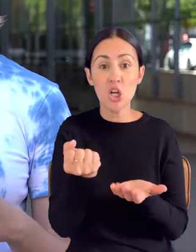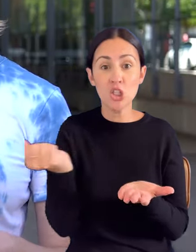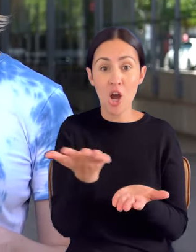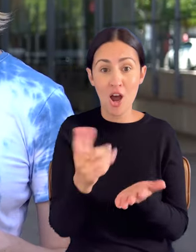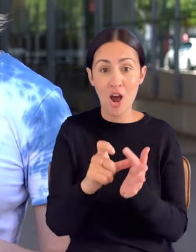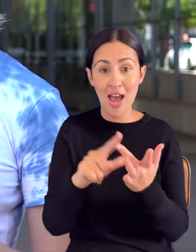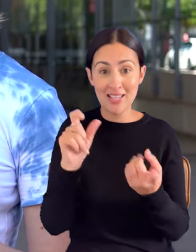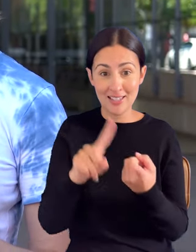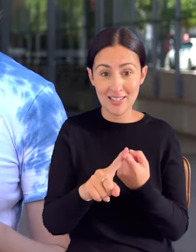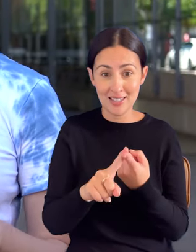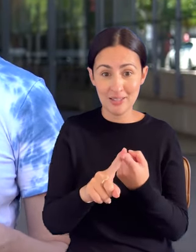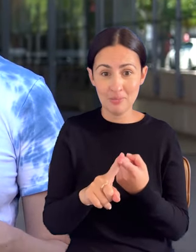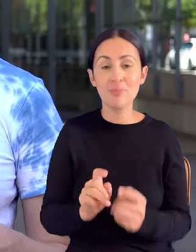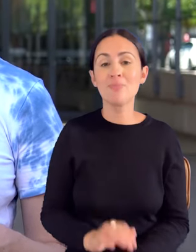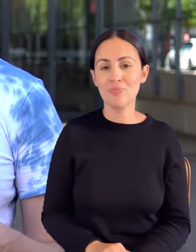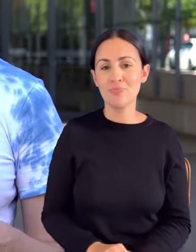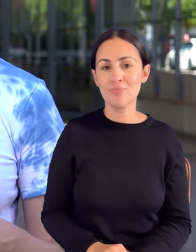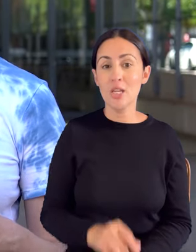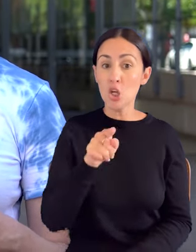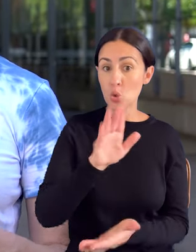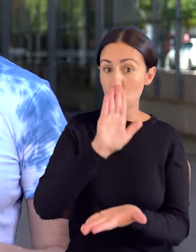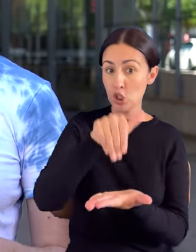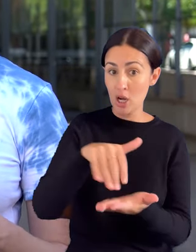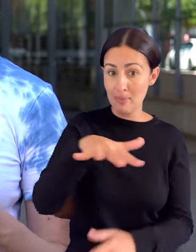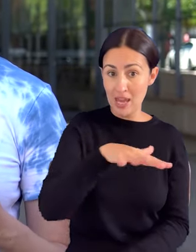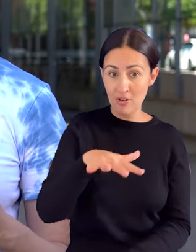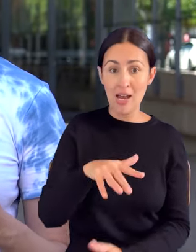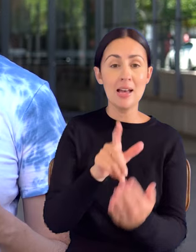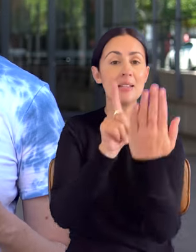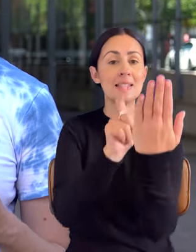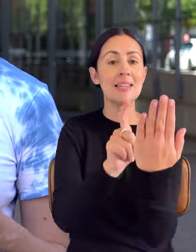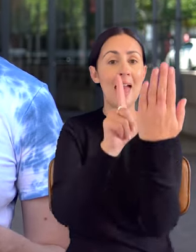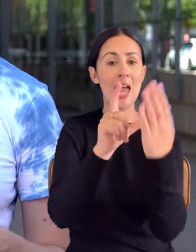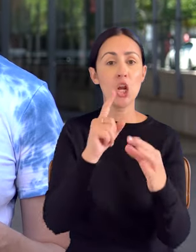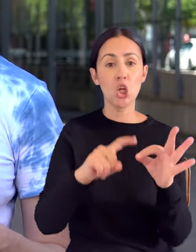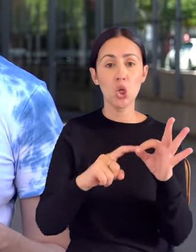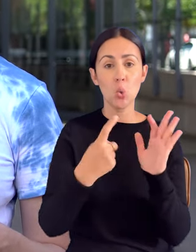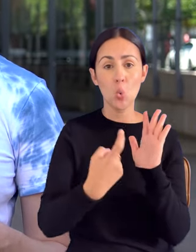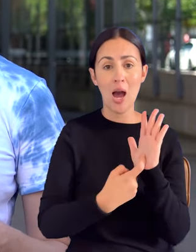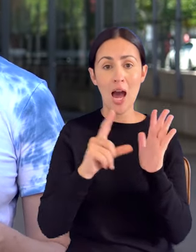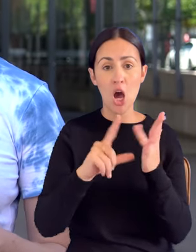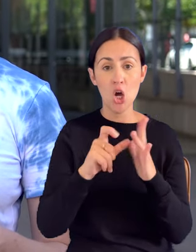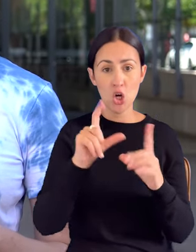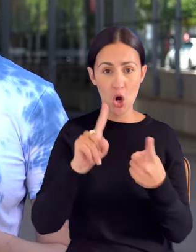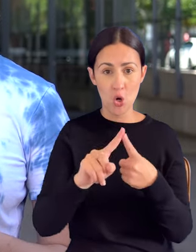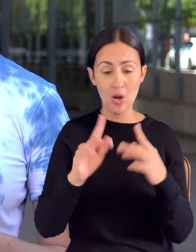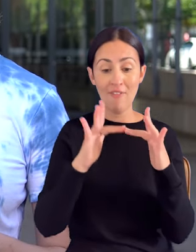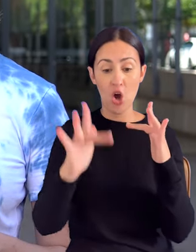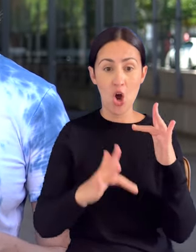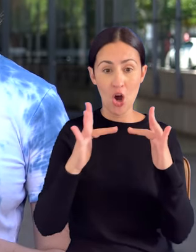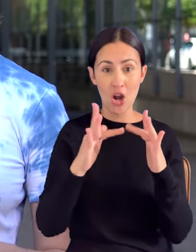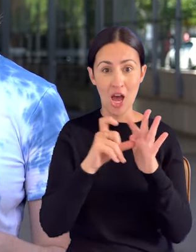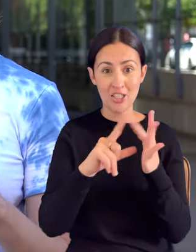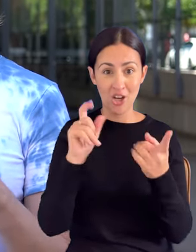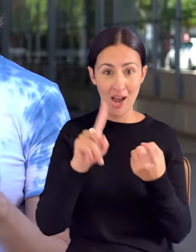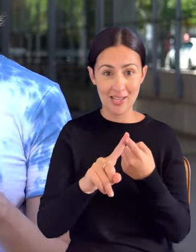When people come to the space, they can scan a QR code and it'll take them to a website. And there we have an online dice. And it's actually a dice